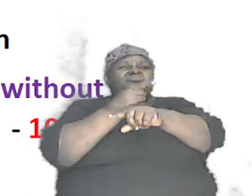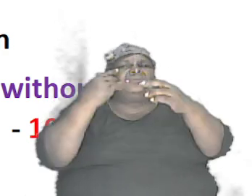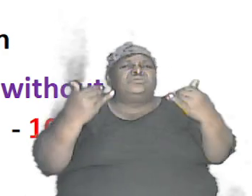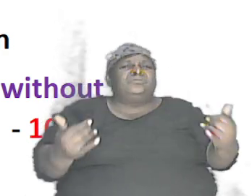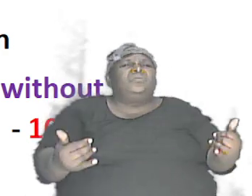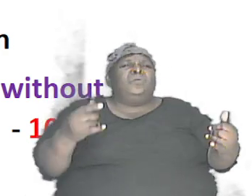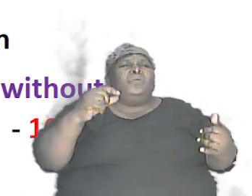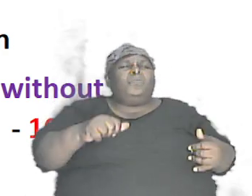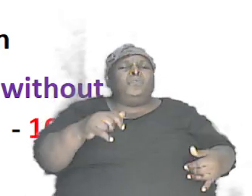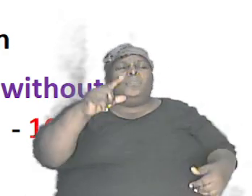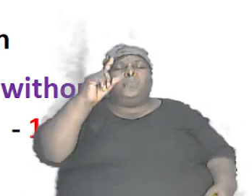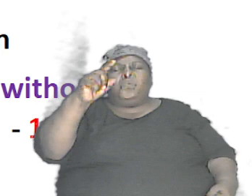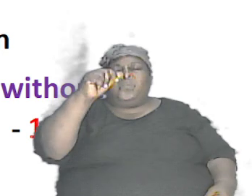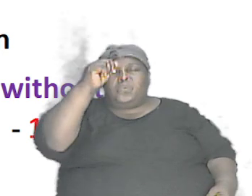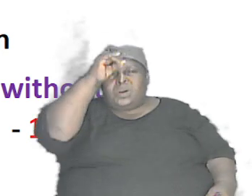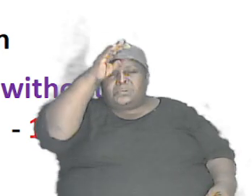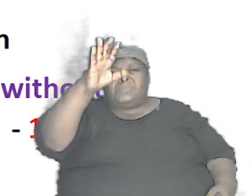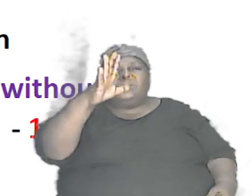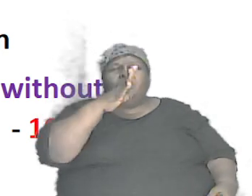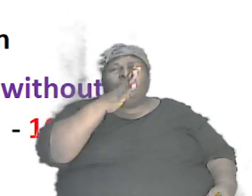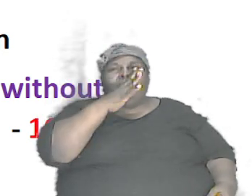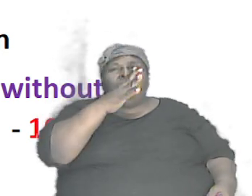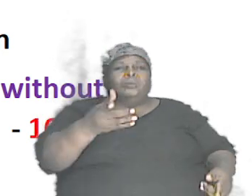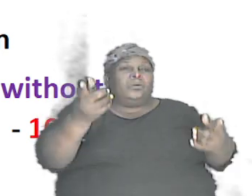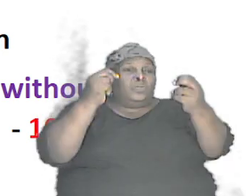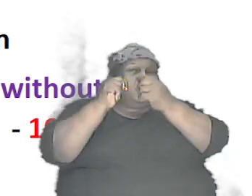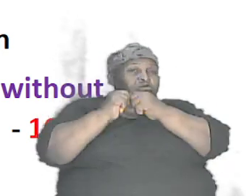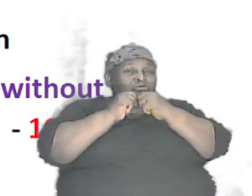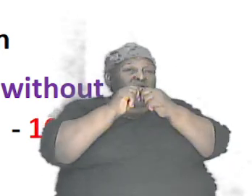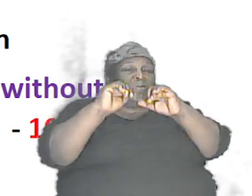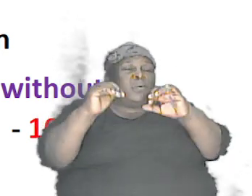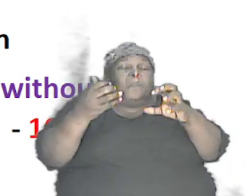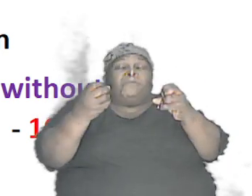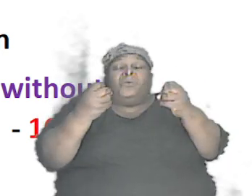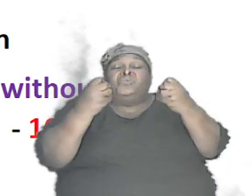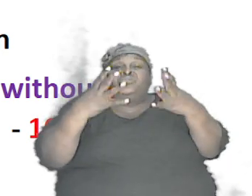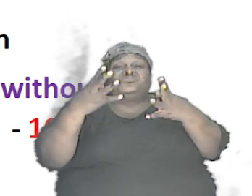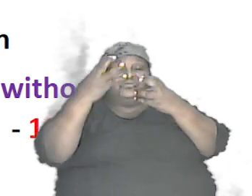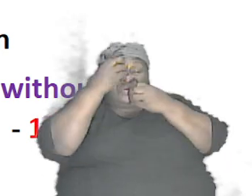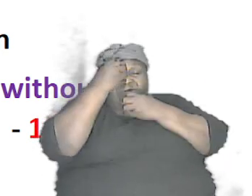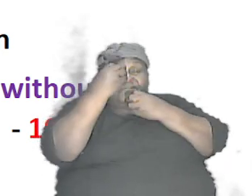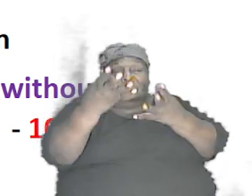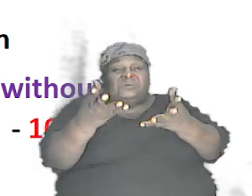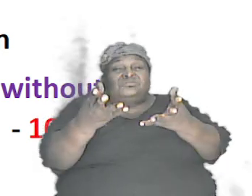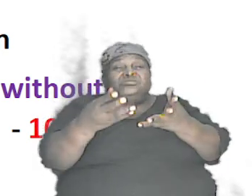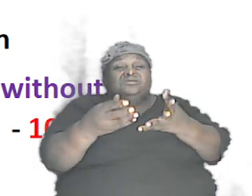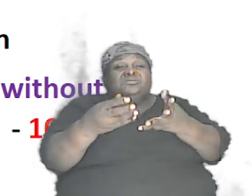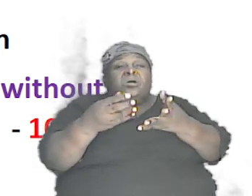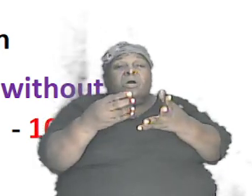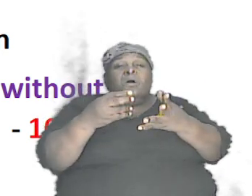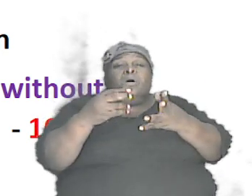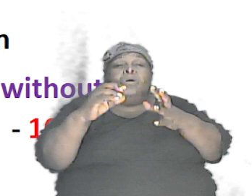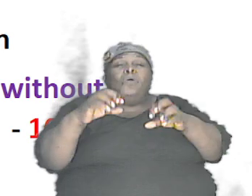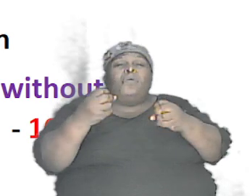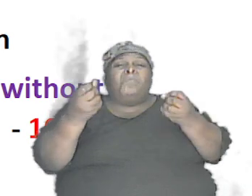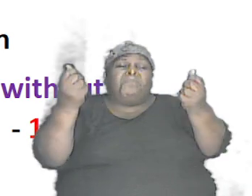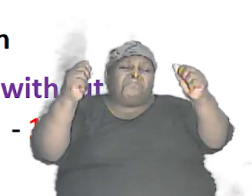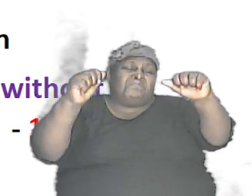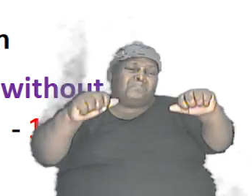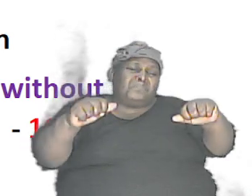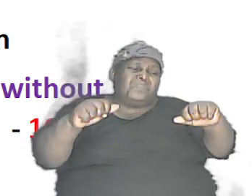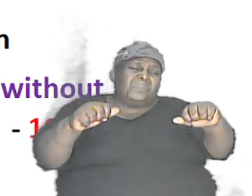man and one woman get together right now do you know how much information how much possible